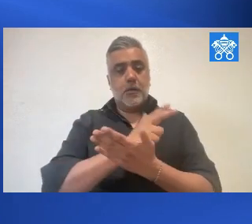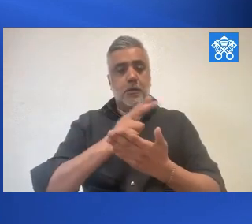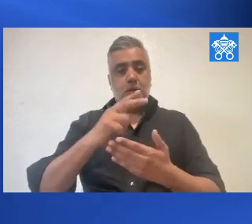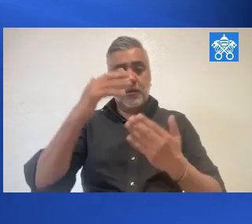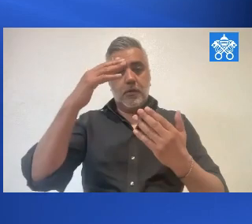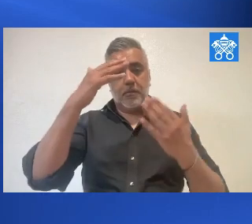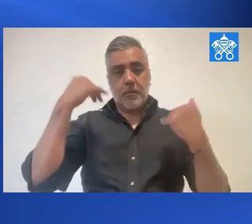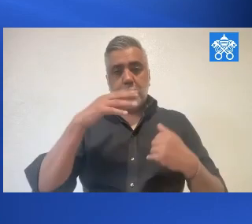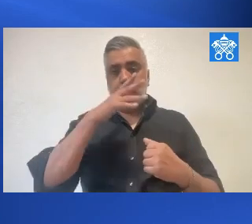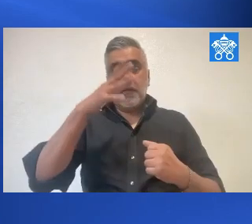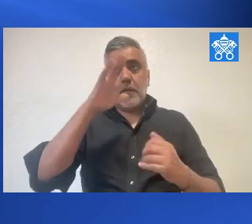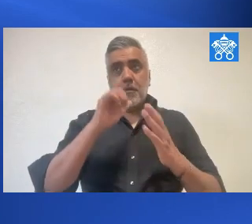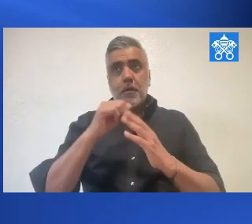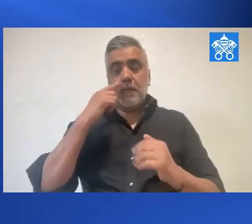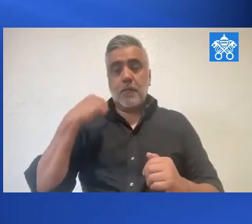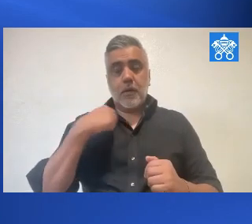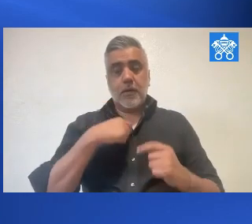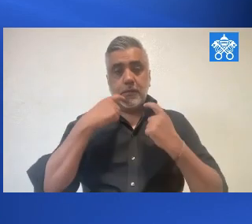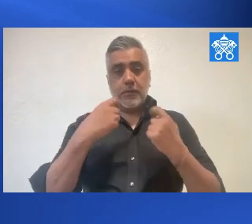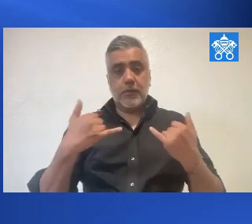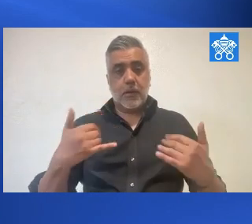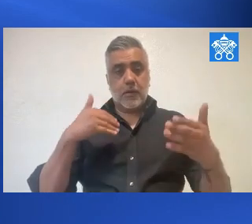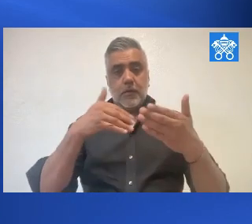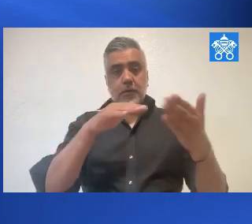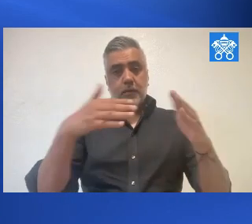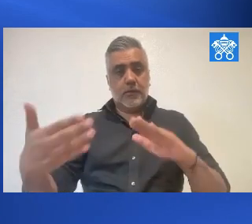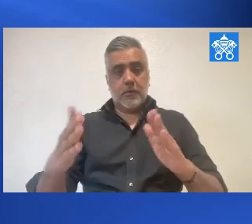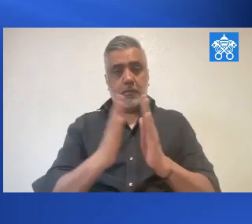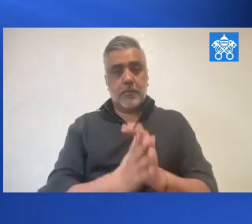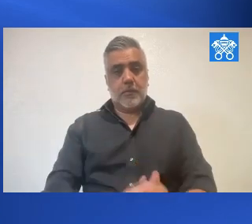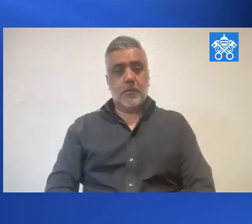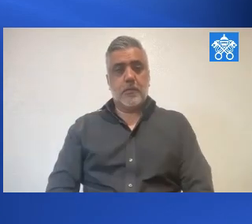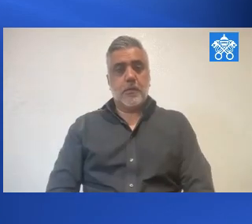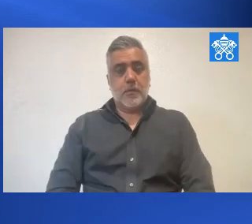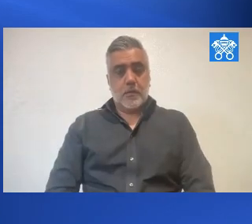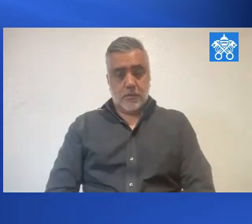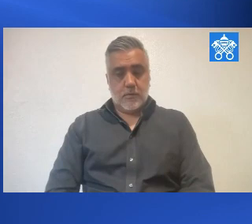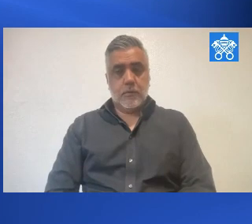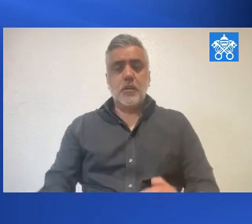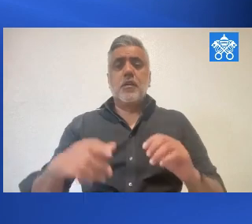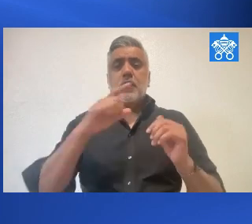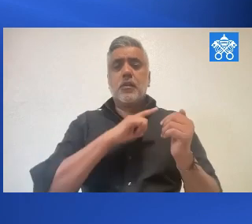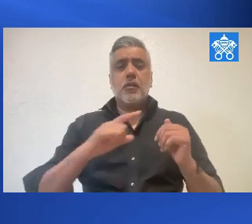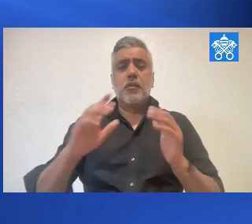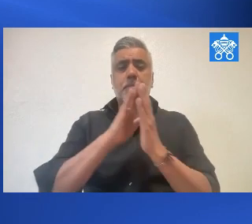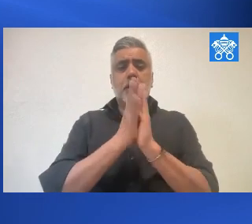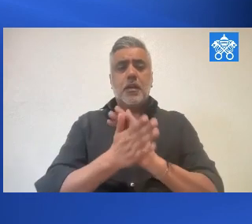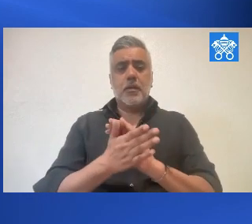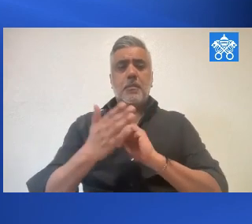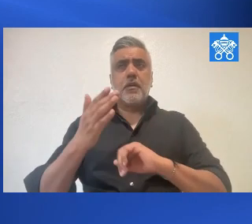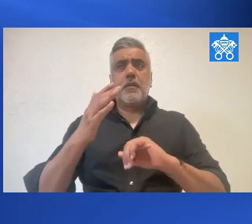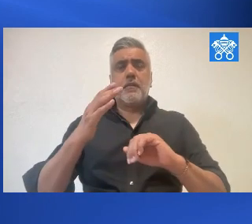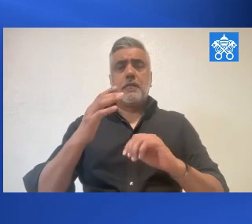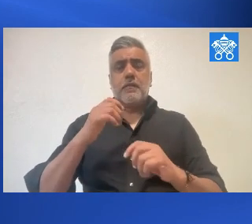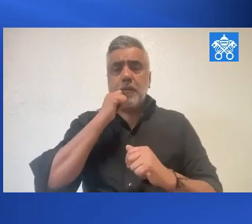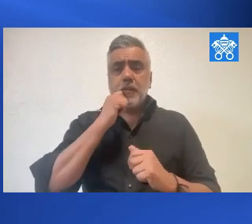Dei, ora pro novis pecatoribus, nunc et in hora mortis nostre. Amen. verbum caro factum est. Et